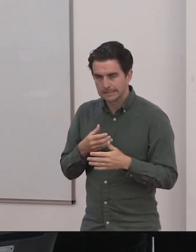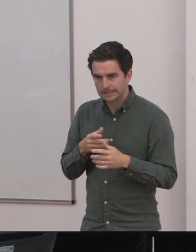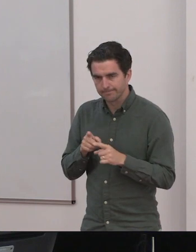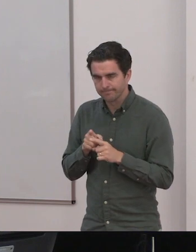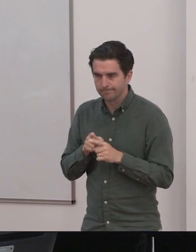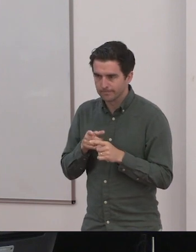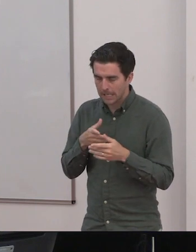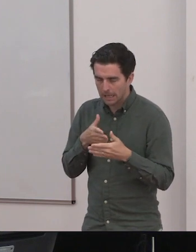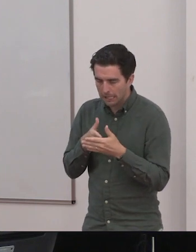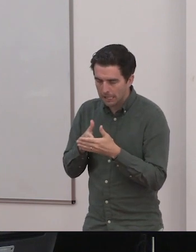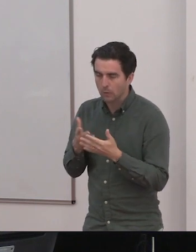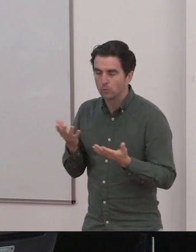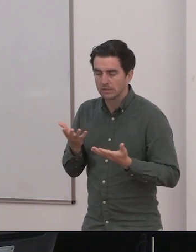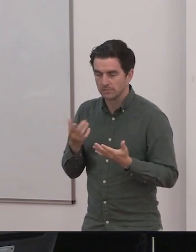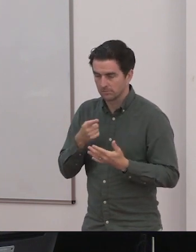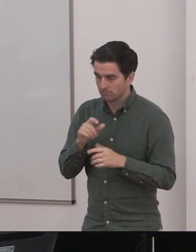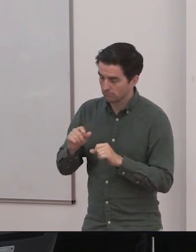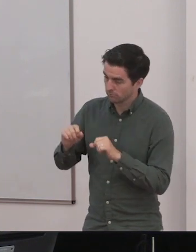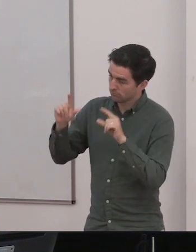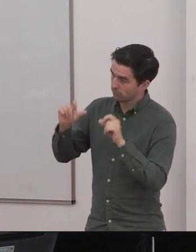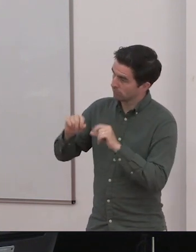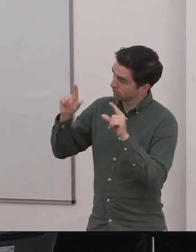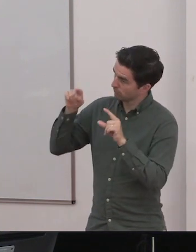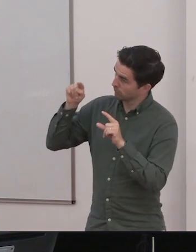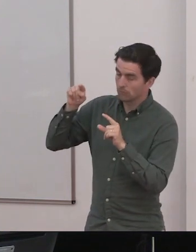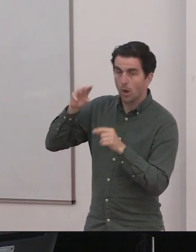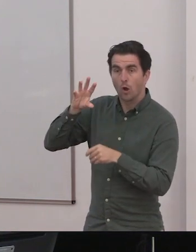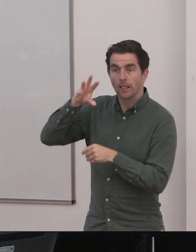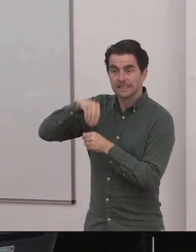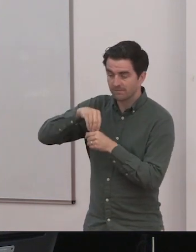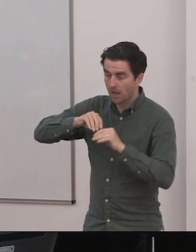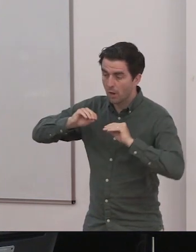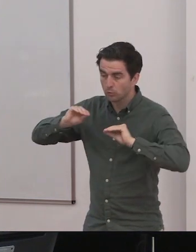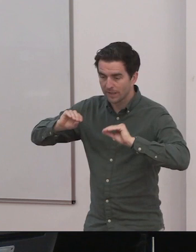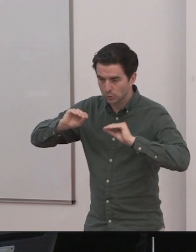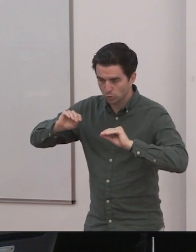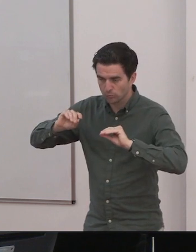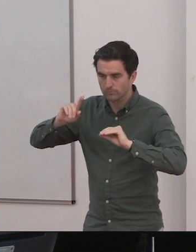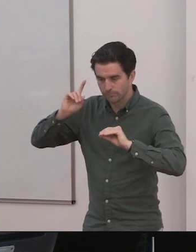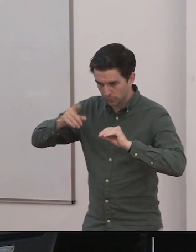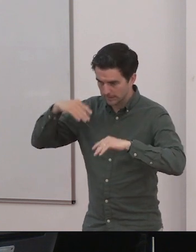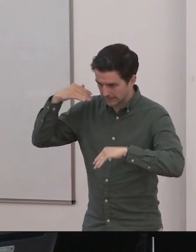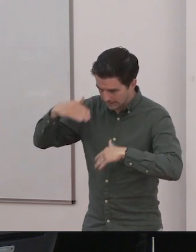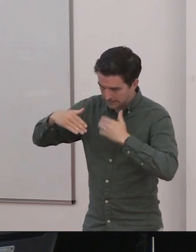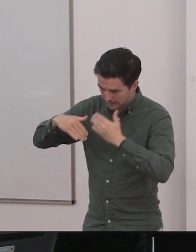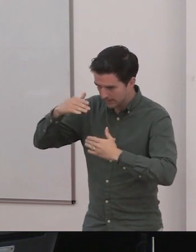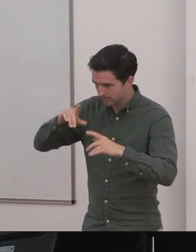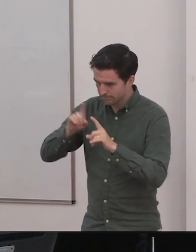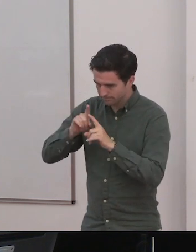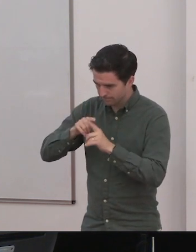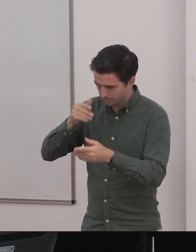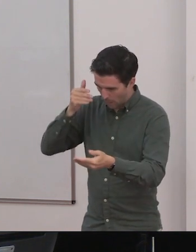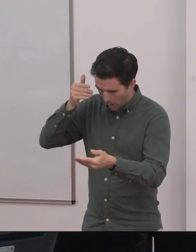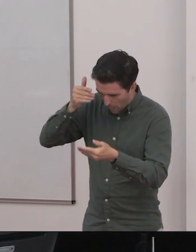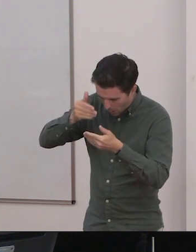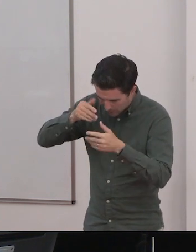to be protected. And that ties in with the fact that you said inclusive education is why you started the organization 60 years ago. And it shows we